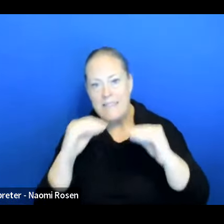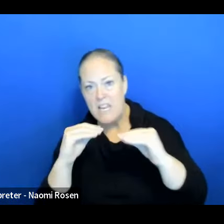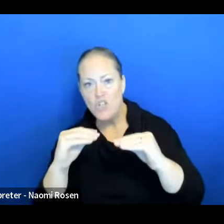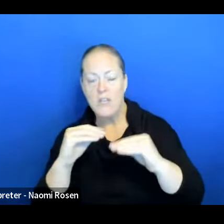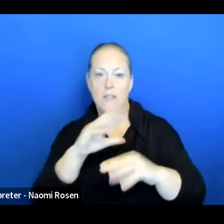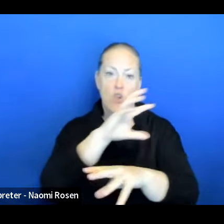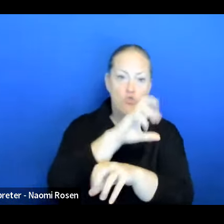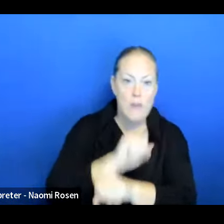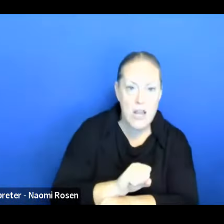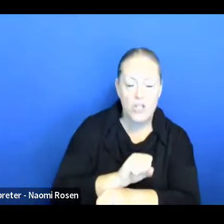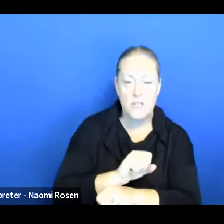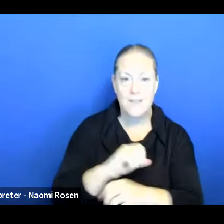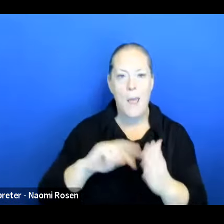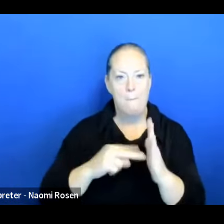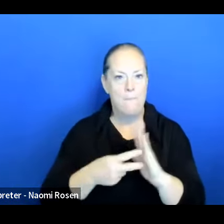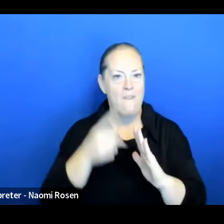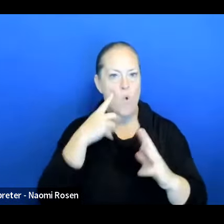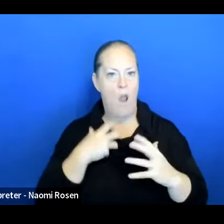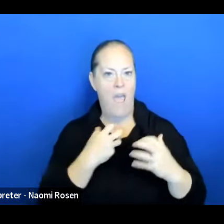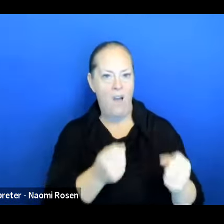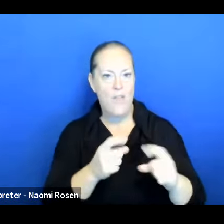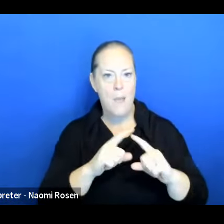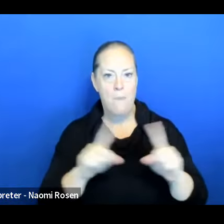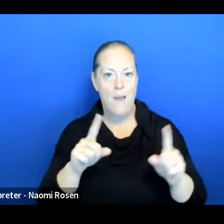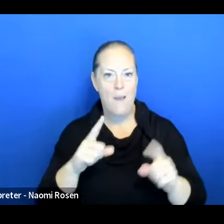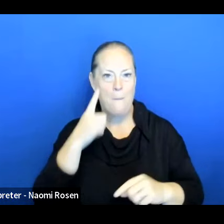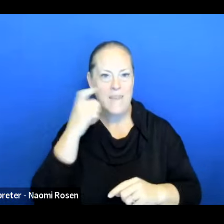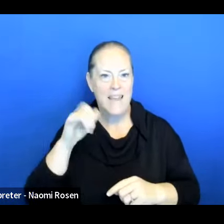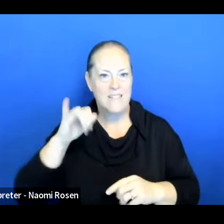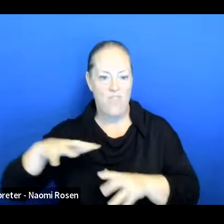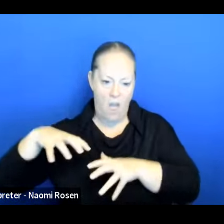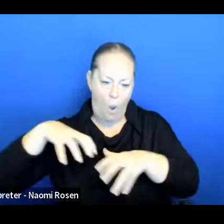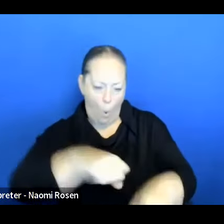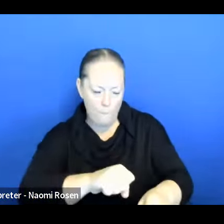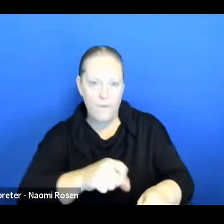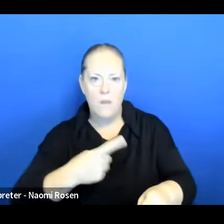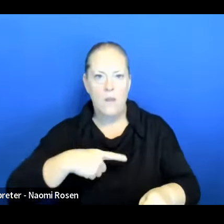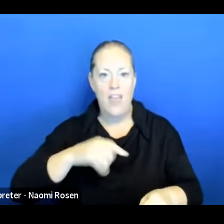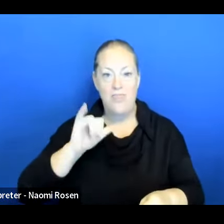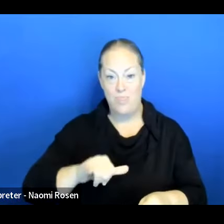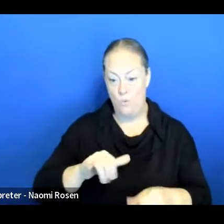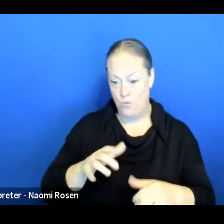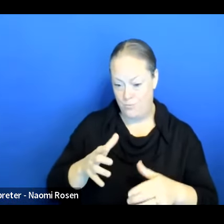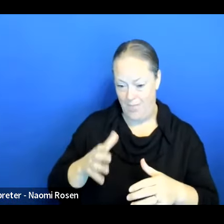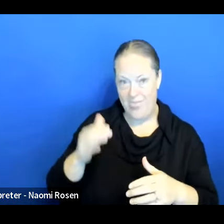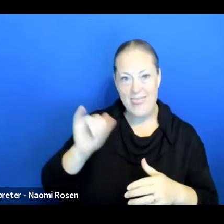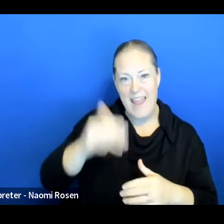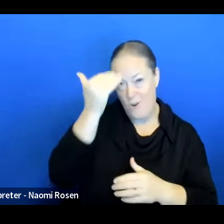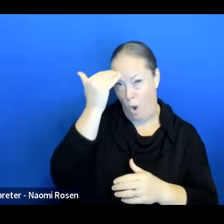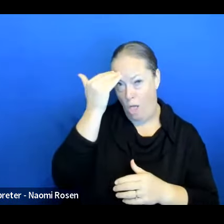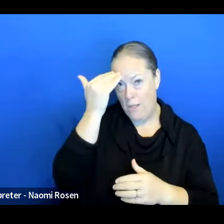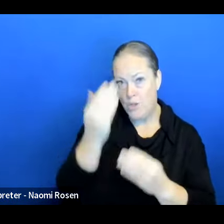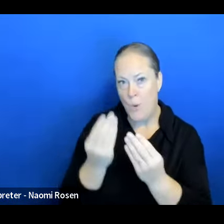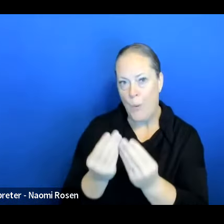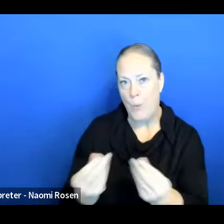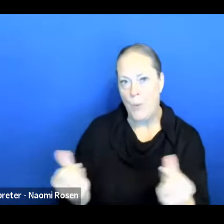healthy. However, because of colonization, we've lost a lot of our ways and a lot of that knowledge. So I think now